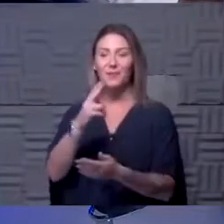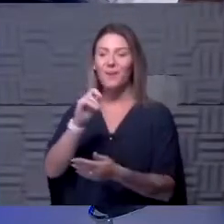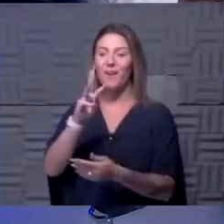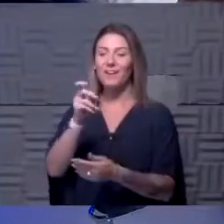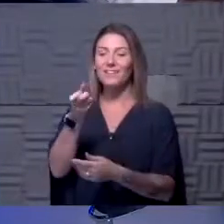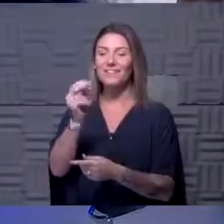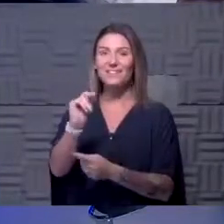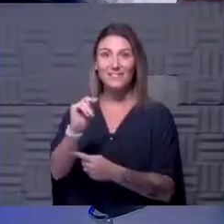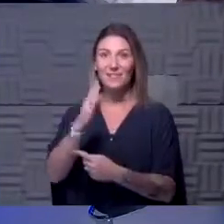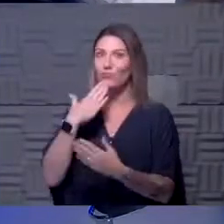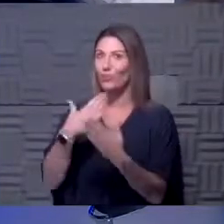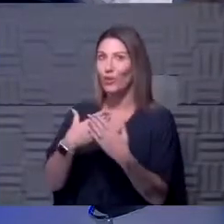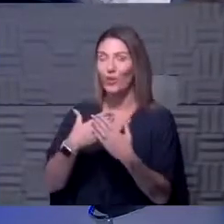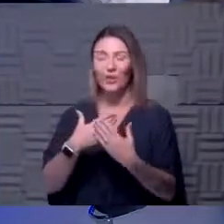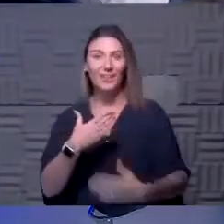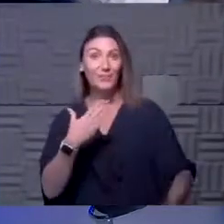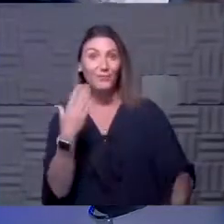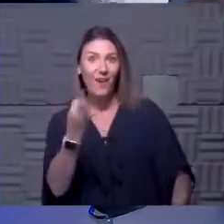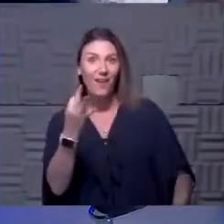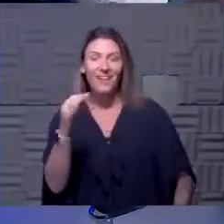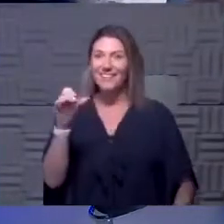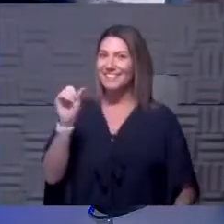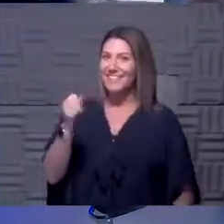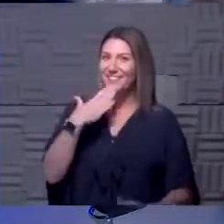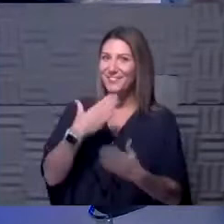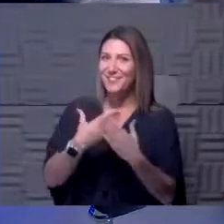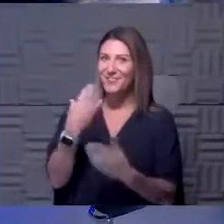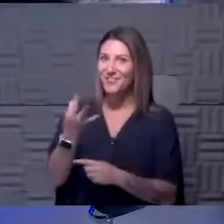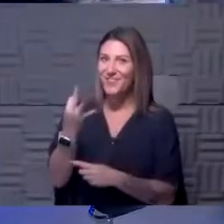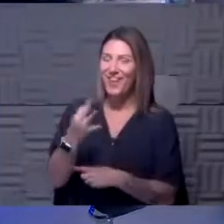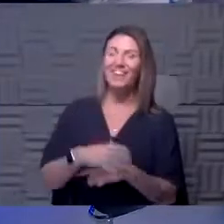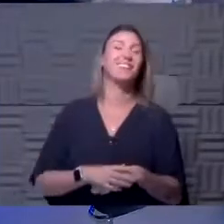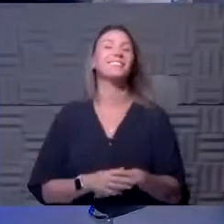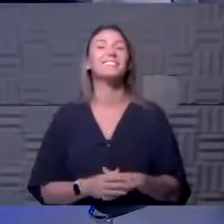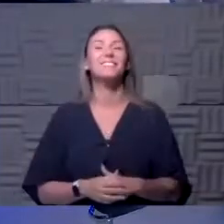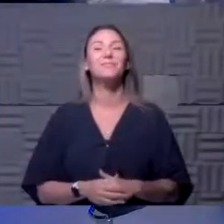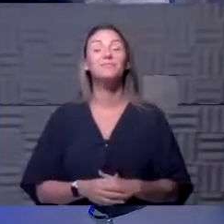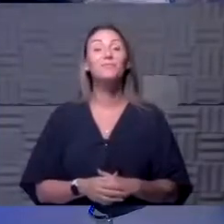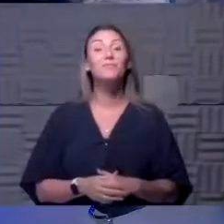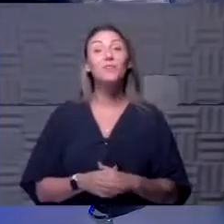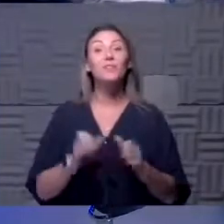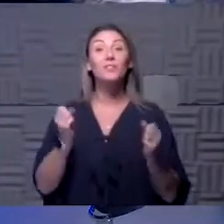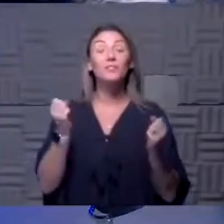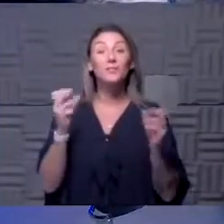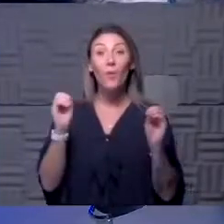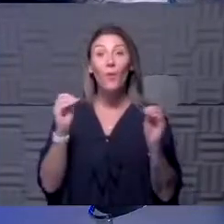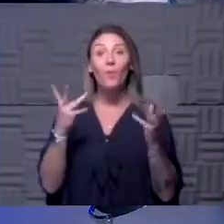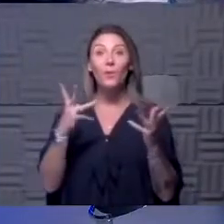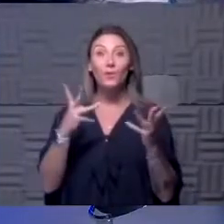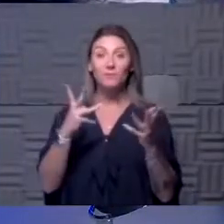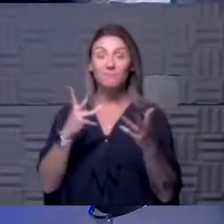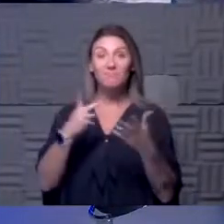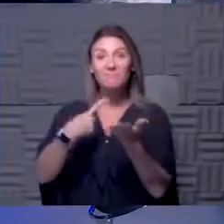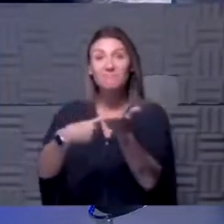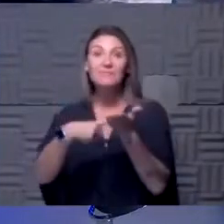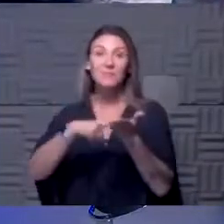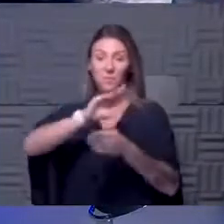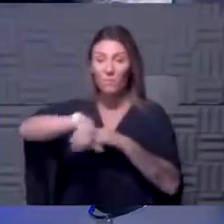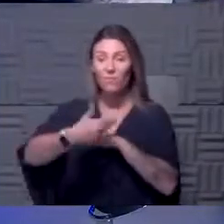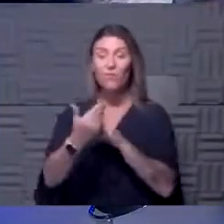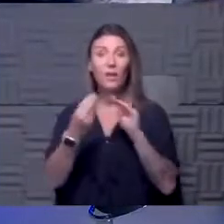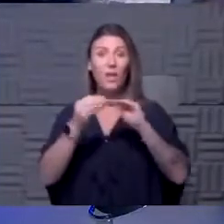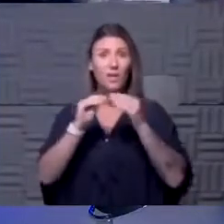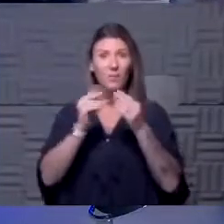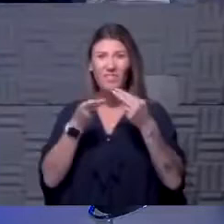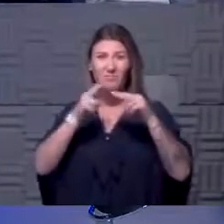I'm good. It's Friday. It is Friday. Good to be Friday. Okay. So let's just jump in and talk about overnight numbers. Did they creep up a little bit?